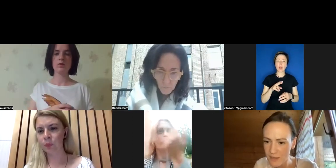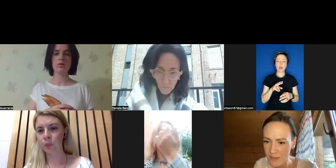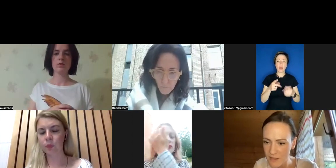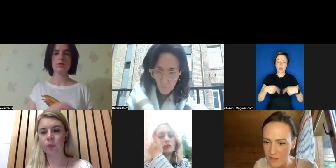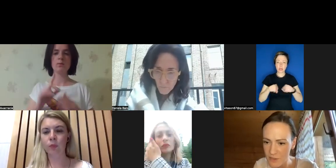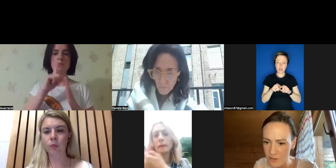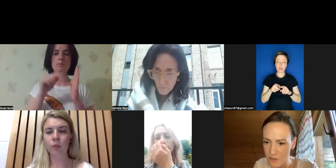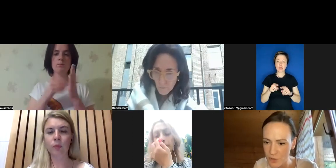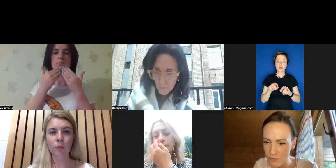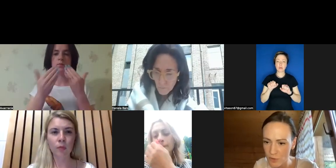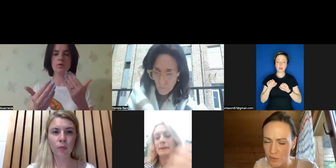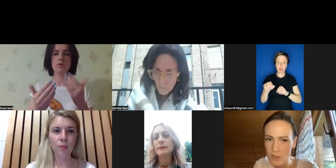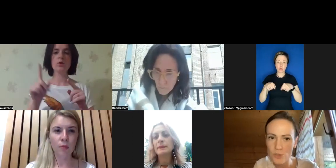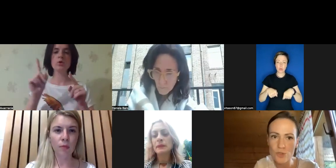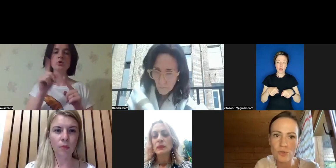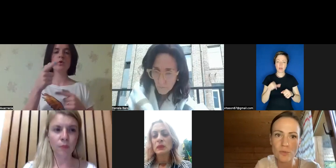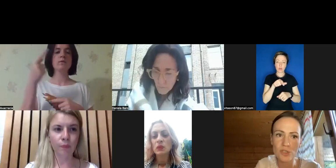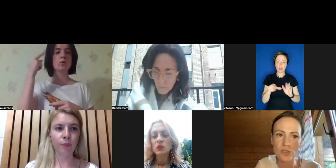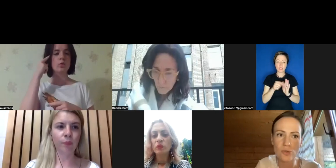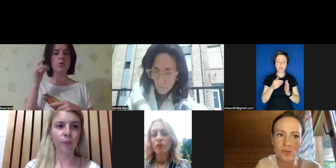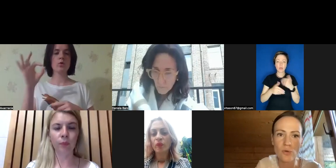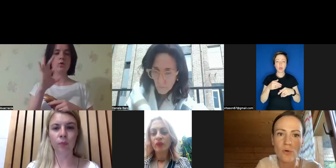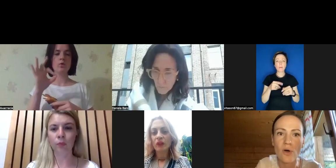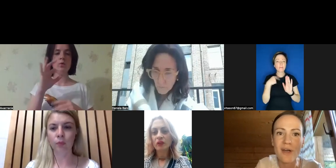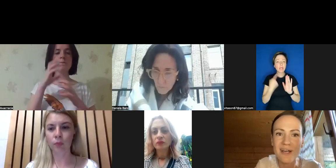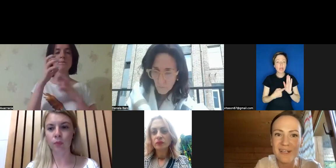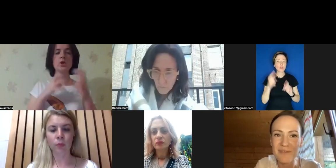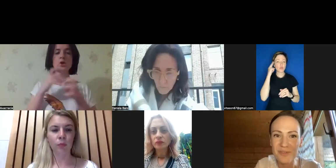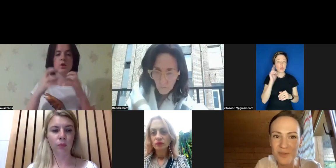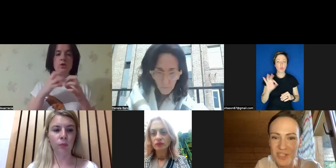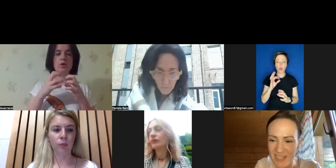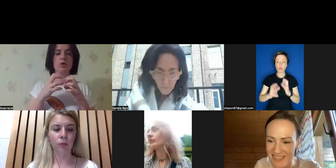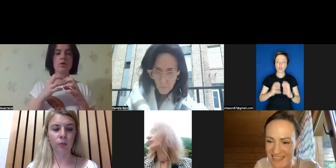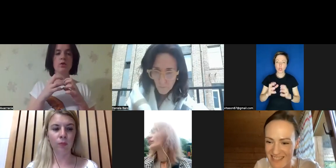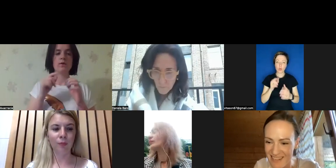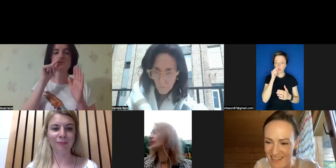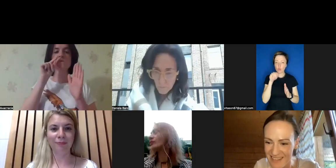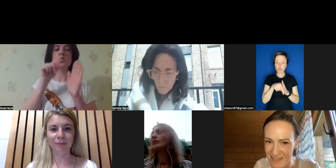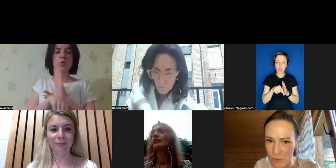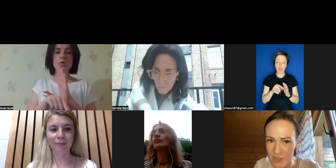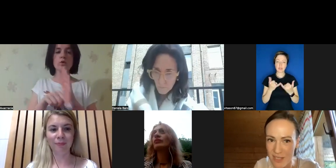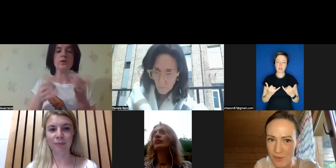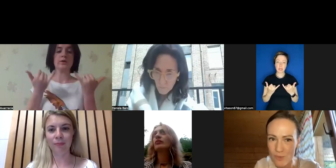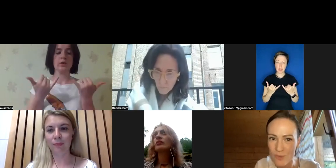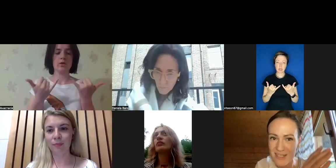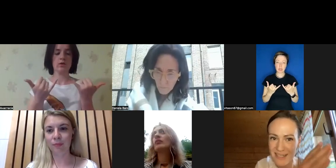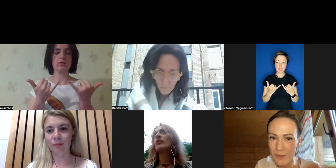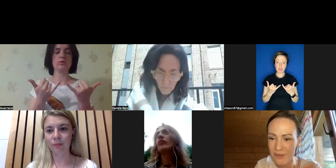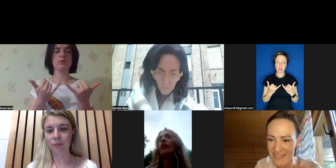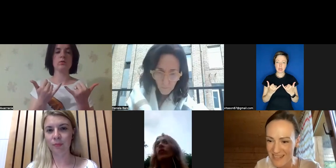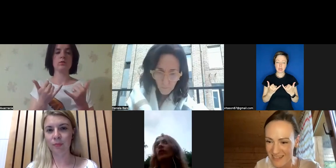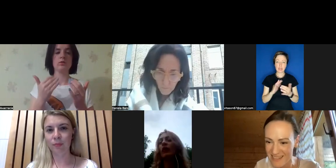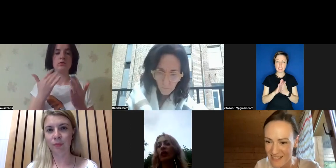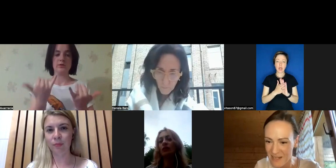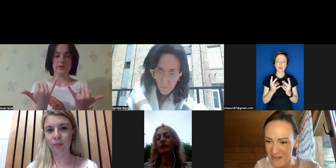the executive director of Disability Rights International, is asking us about what we think about the international response